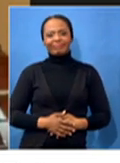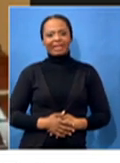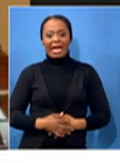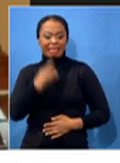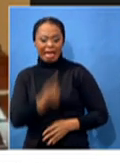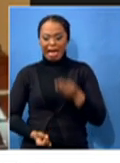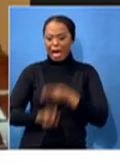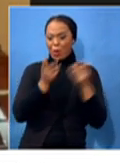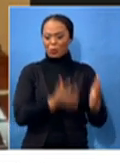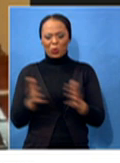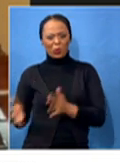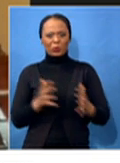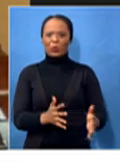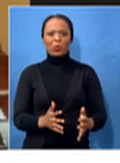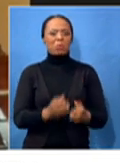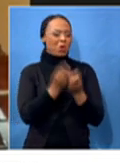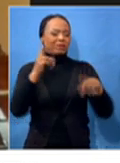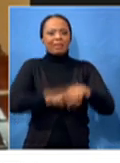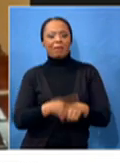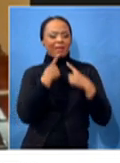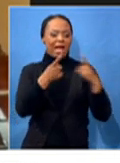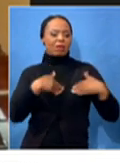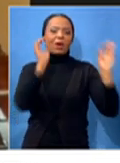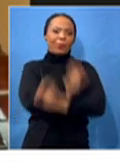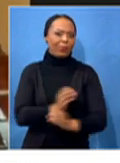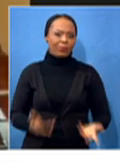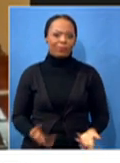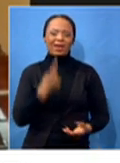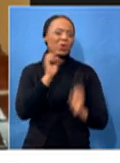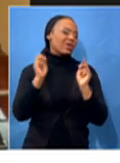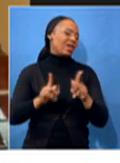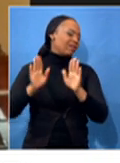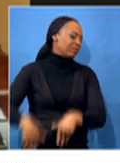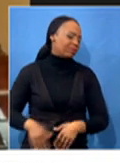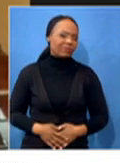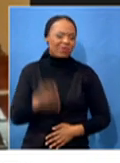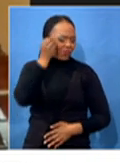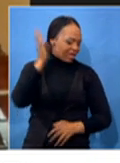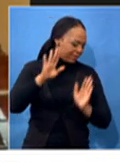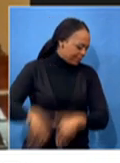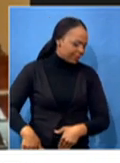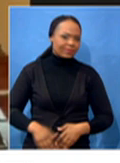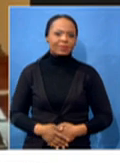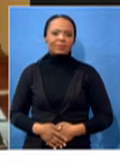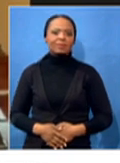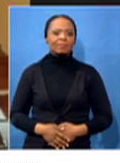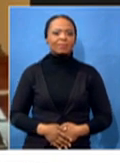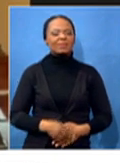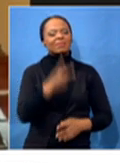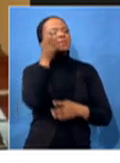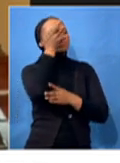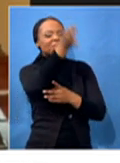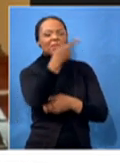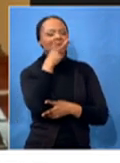pass as well. This one will pass. You know, look ahead. What's coming next, you know? You know, I think